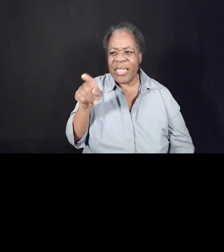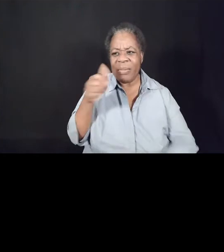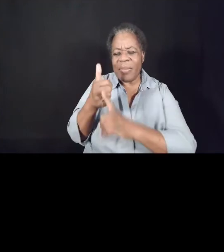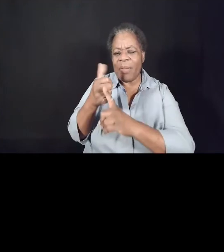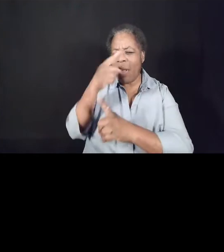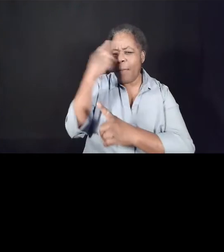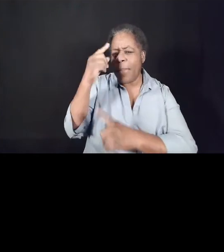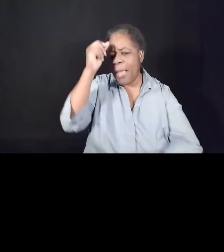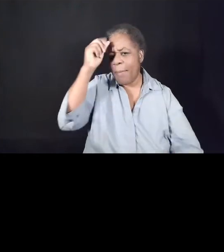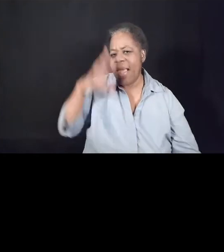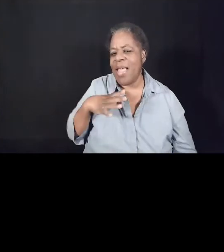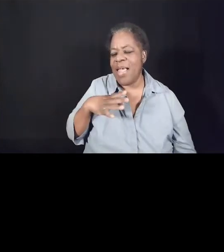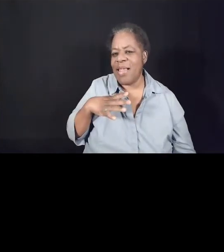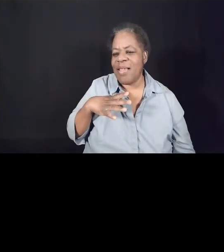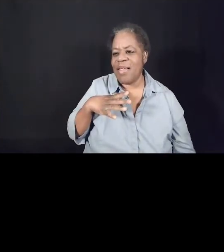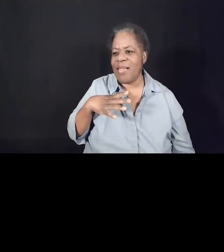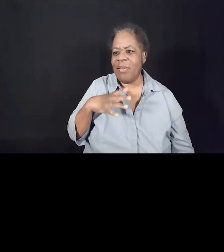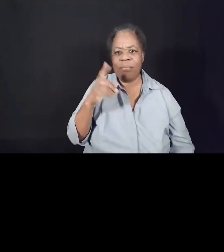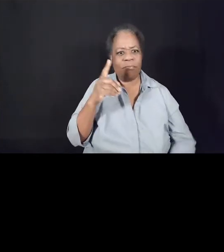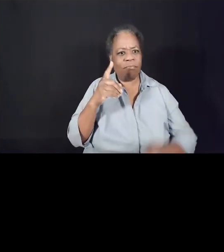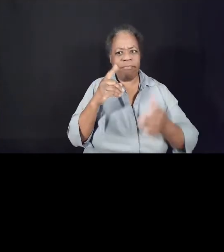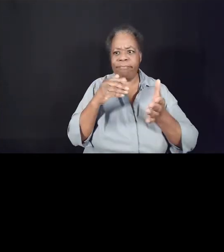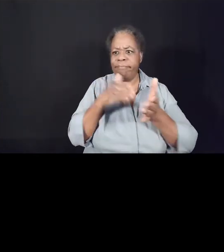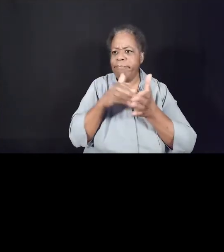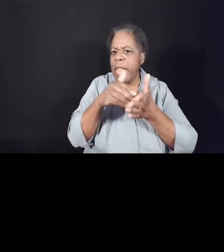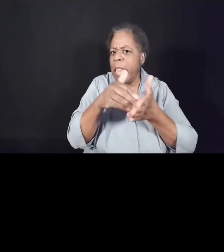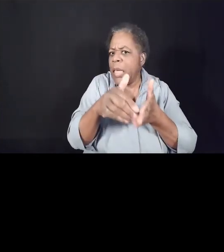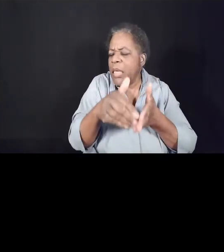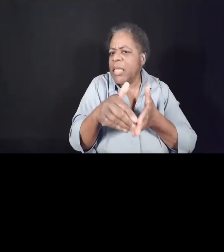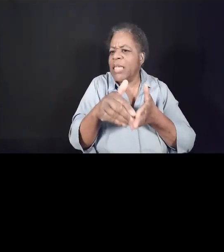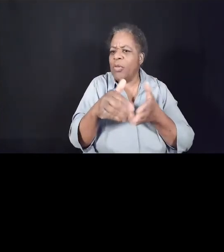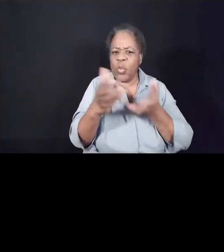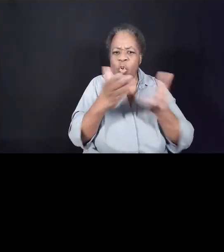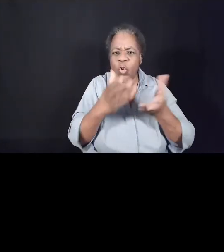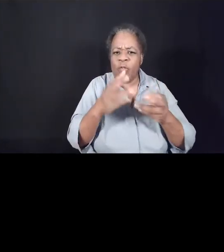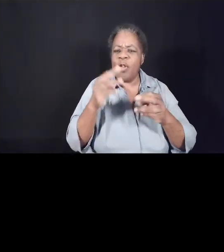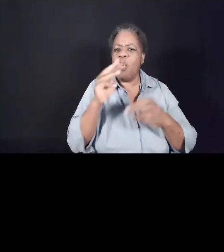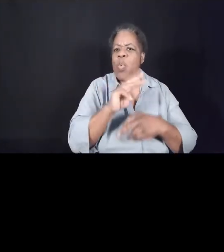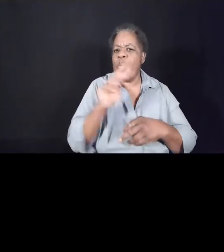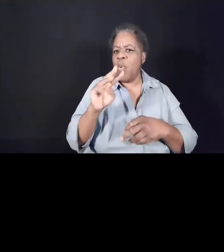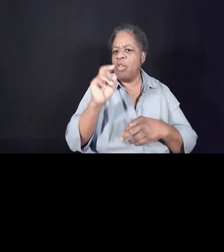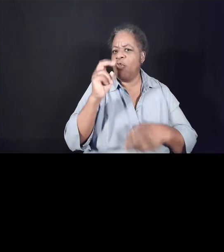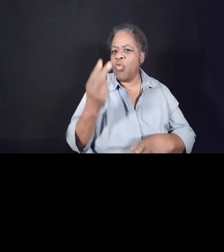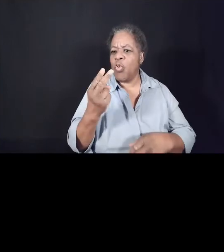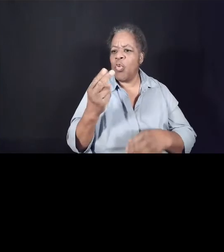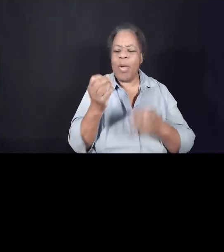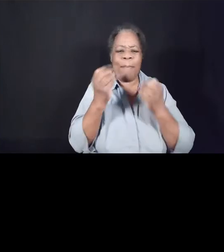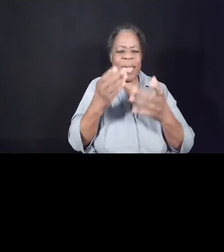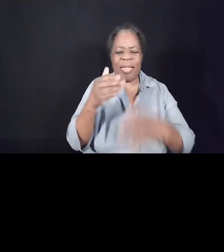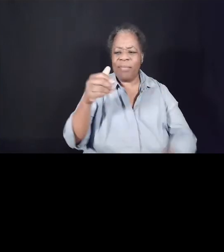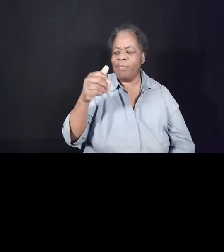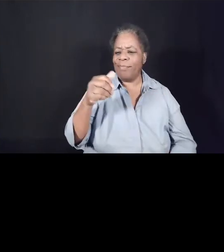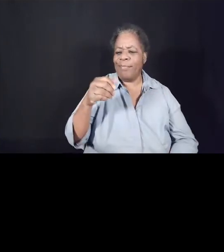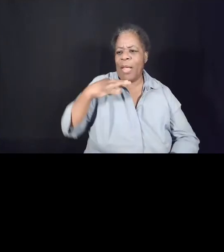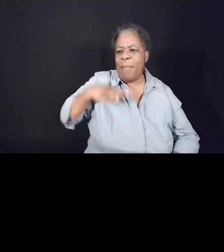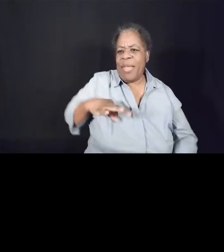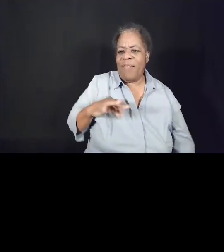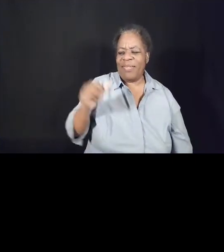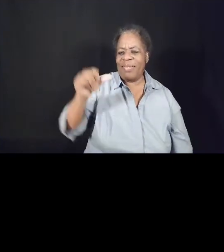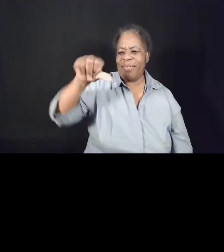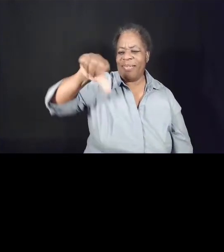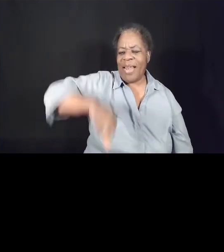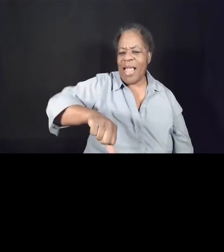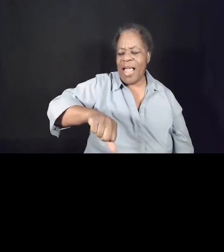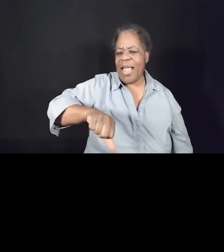one of over a million African Americans who served in World War II, many of whom were denied their benefits by local VA